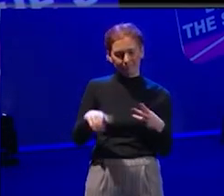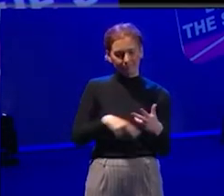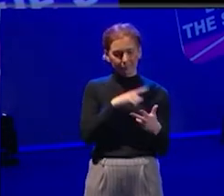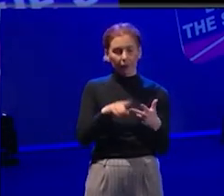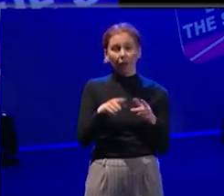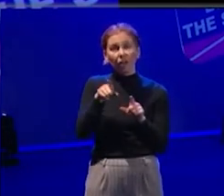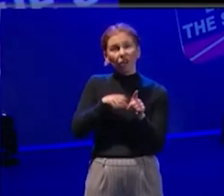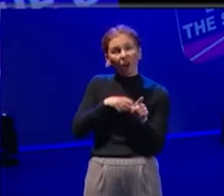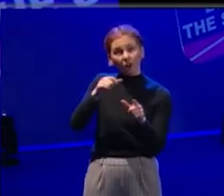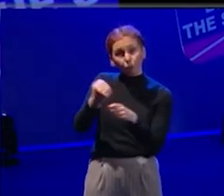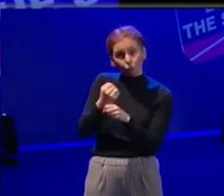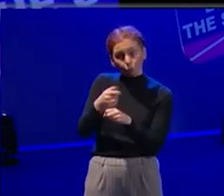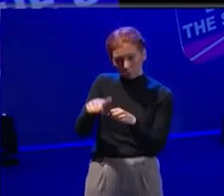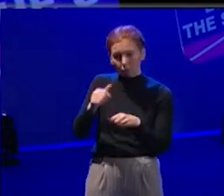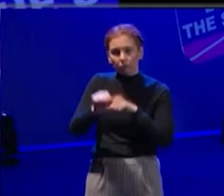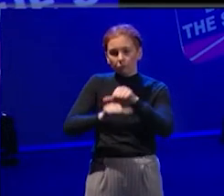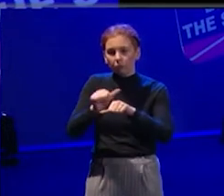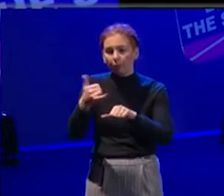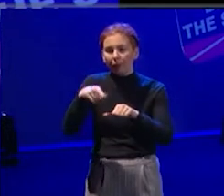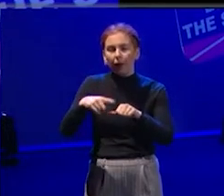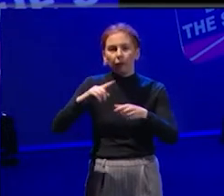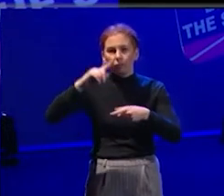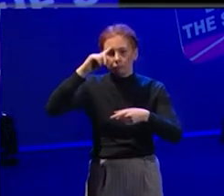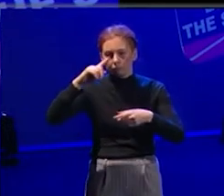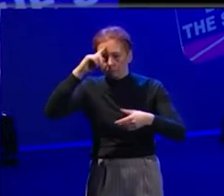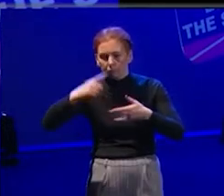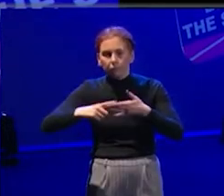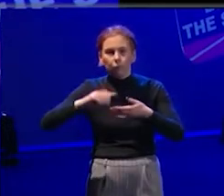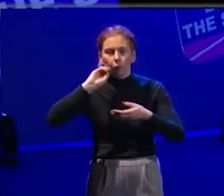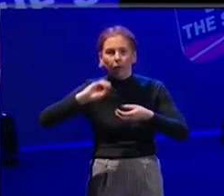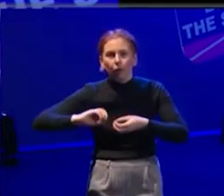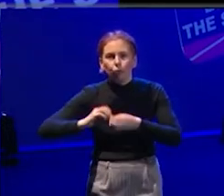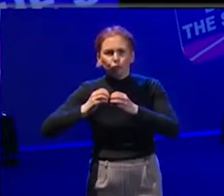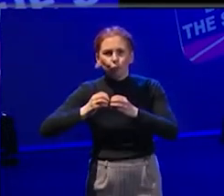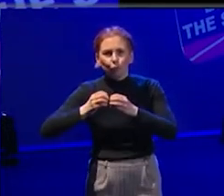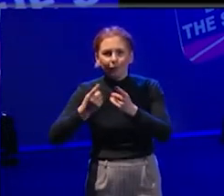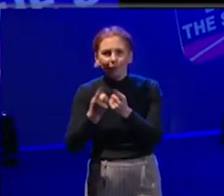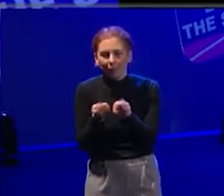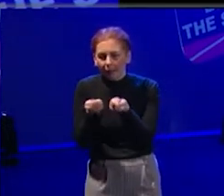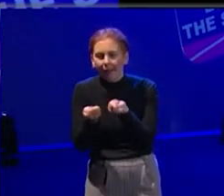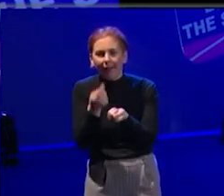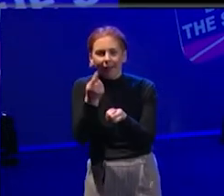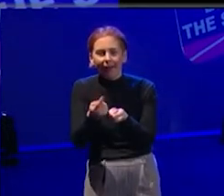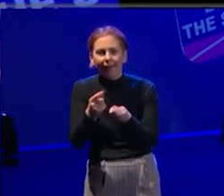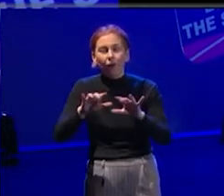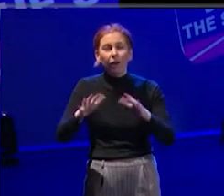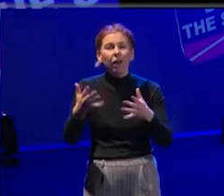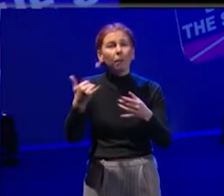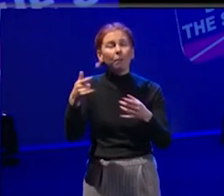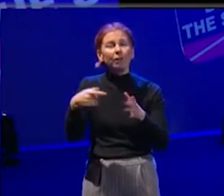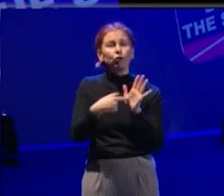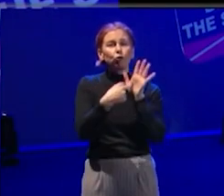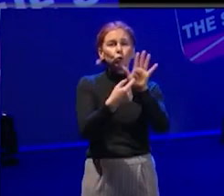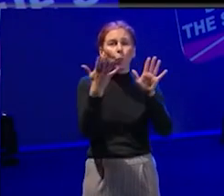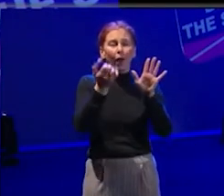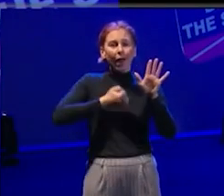then, uh, decide to produce something that, that is shown in our Peckham previews festival, our young gifted and black festival. they actually